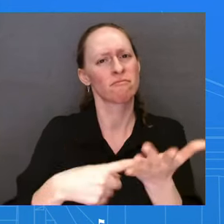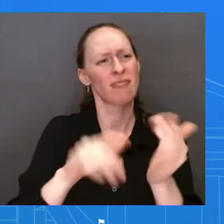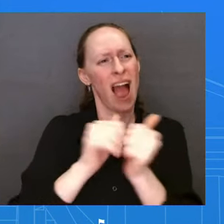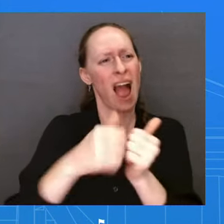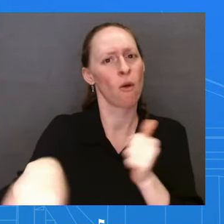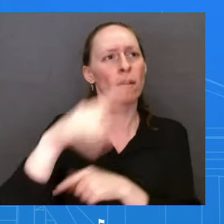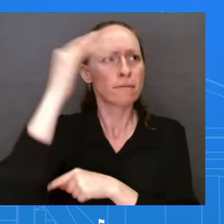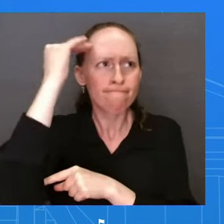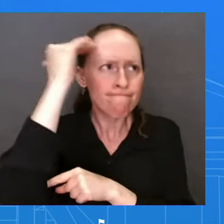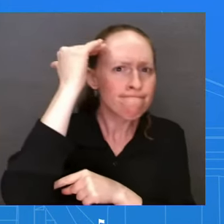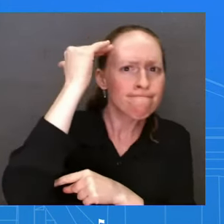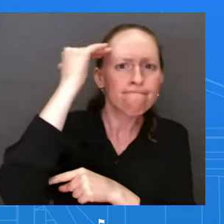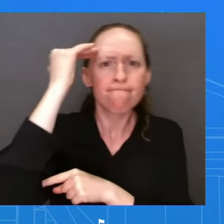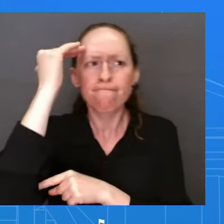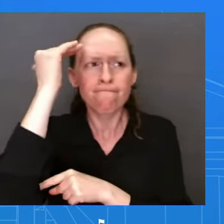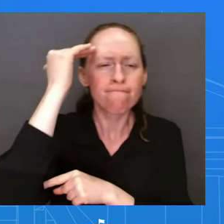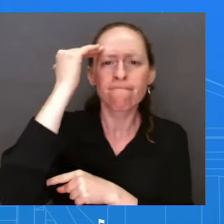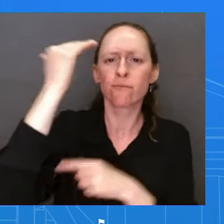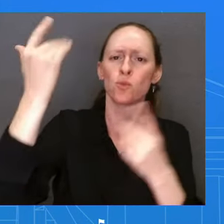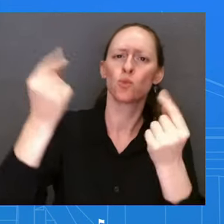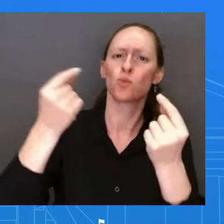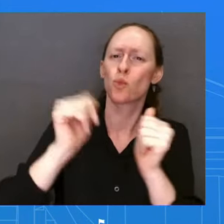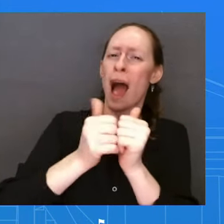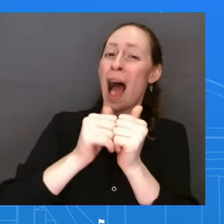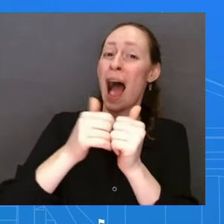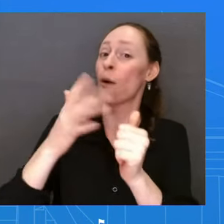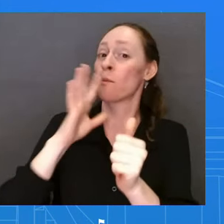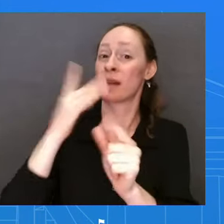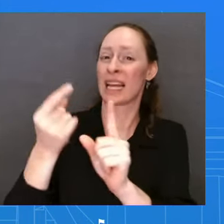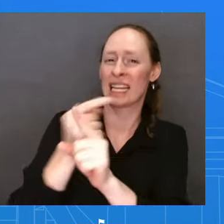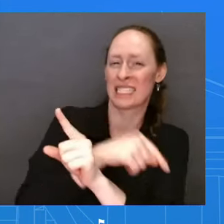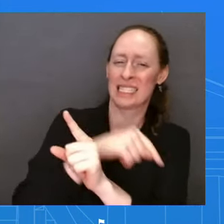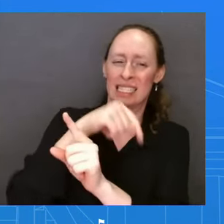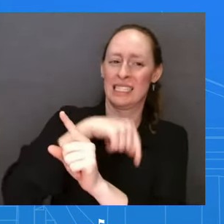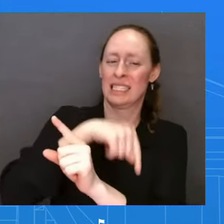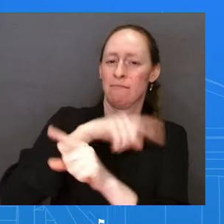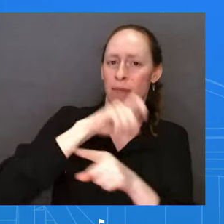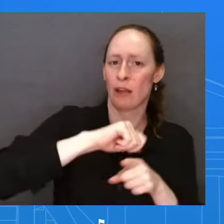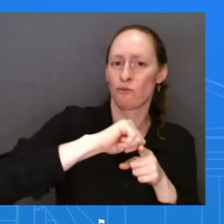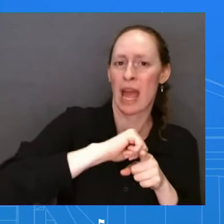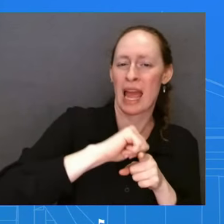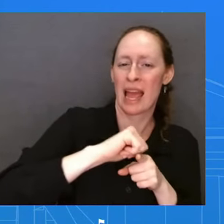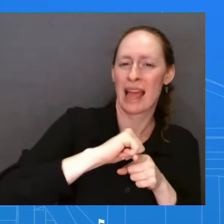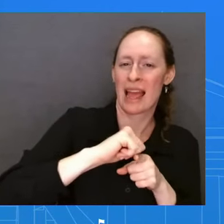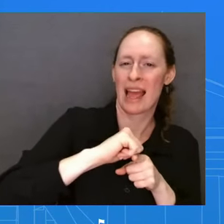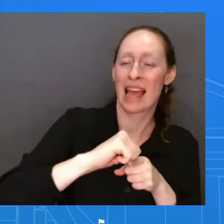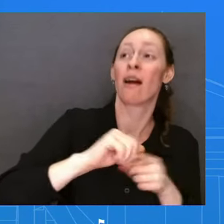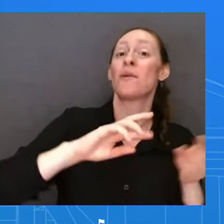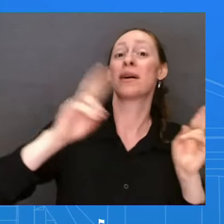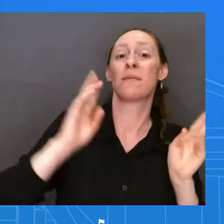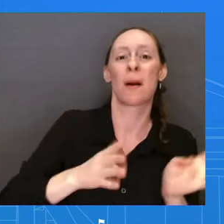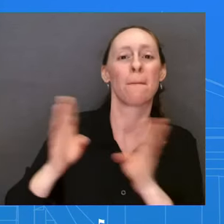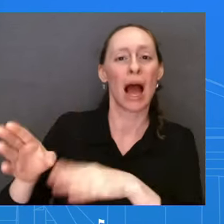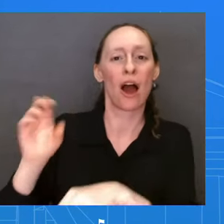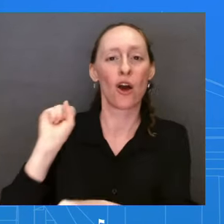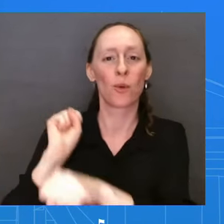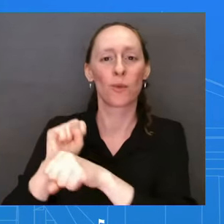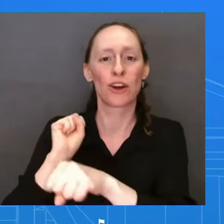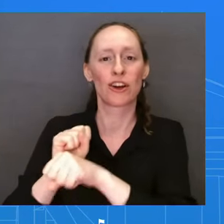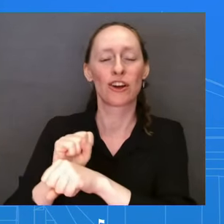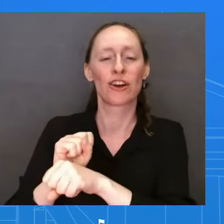of the future, including those that don't require four years of college, by supporting